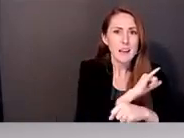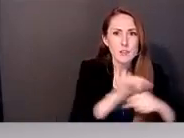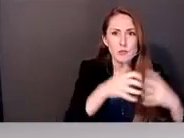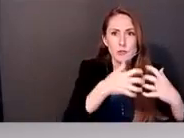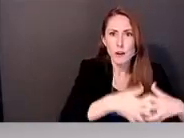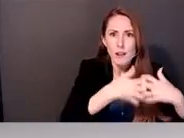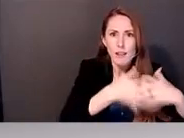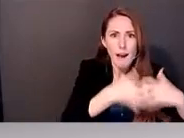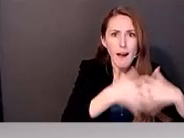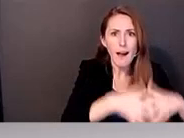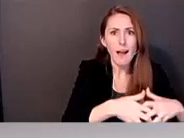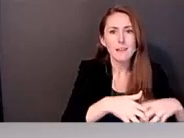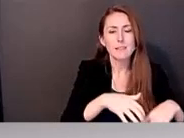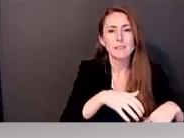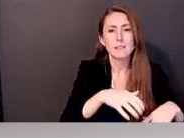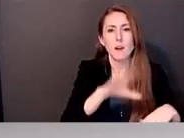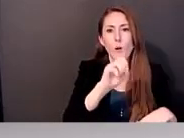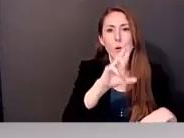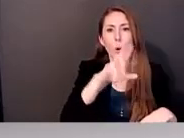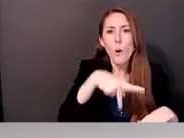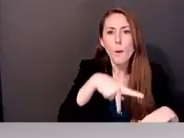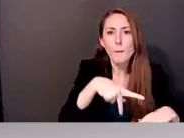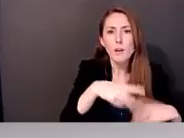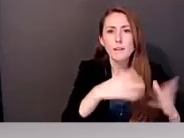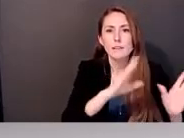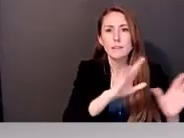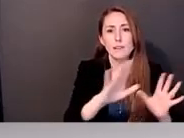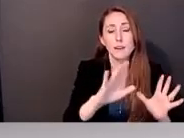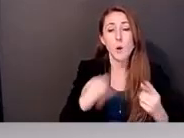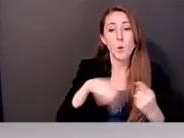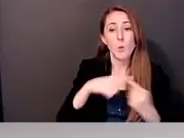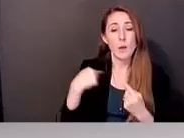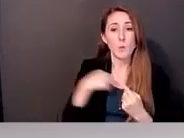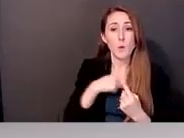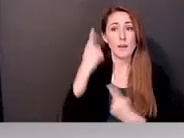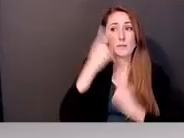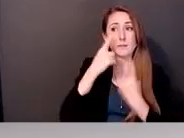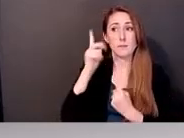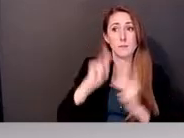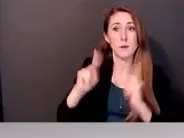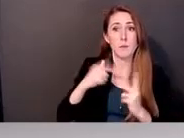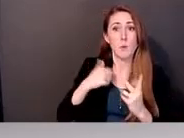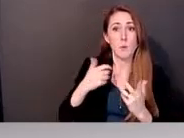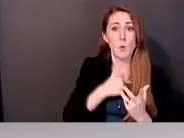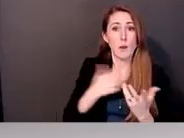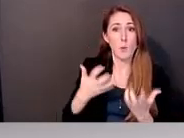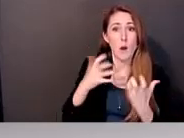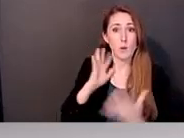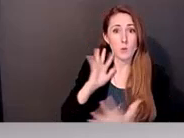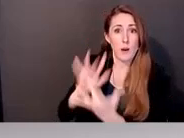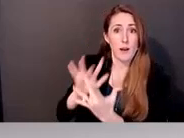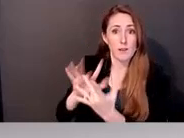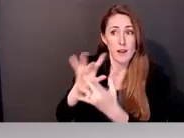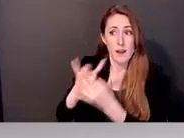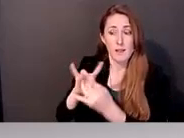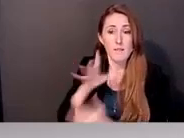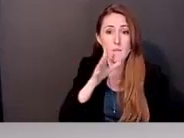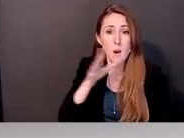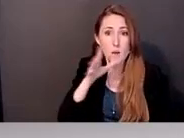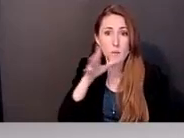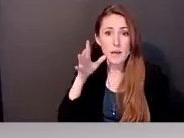think about folks that we might want to reach who are involved in farming, they are the farm workers. They are the